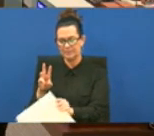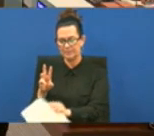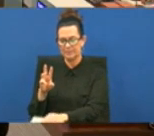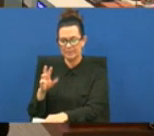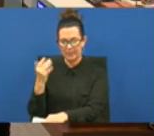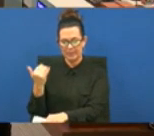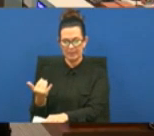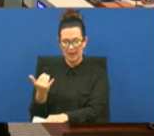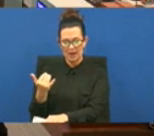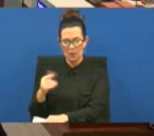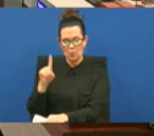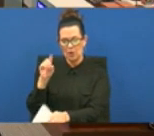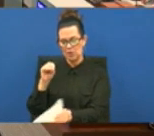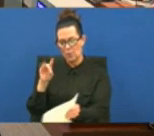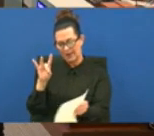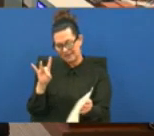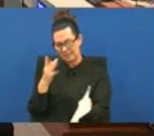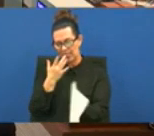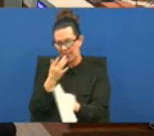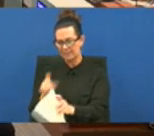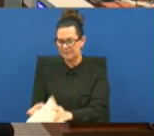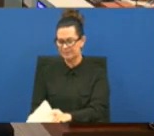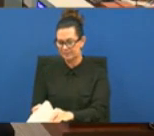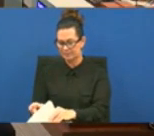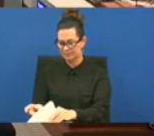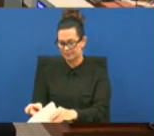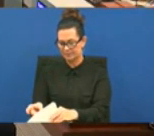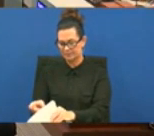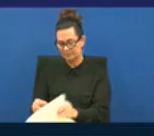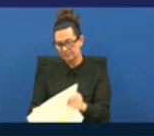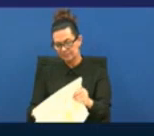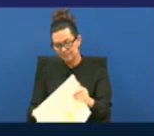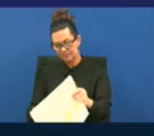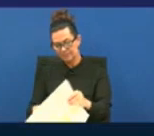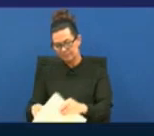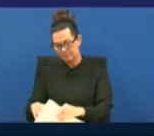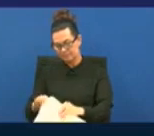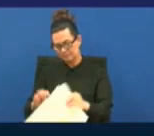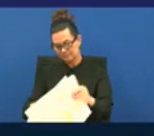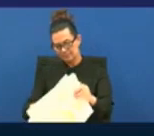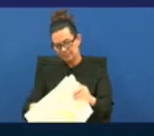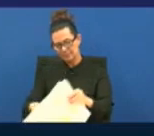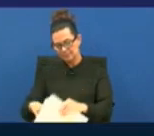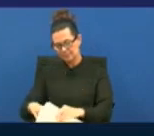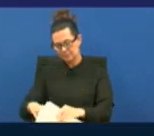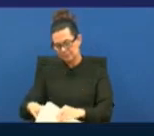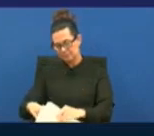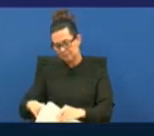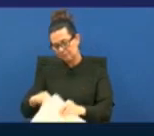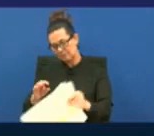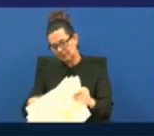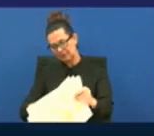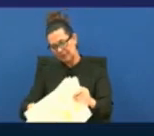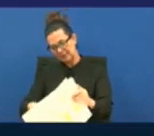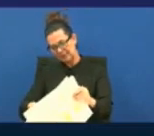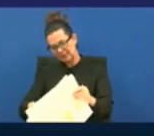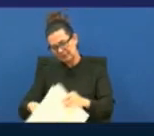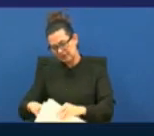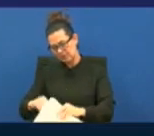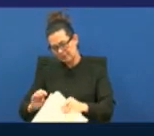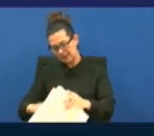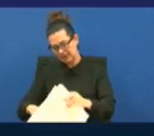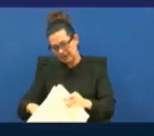we now go to item 108 receiving a report from the bridge center for hope by the chair is there anyone here wishing to speak on the item